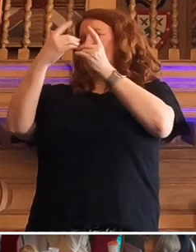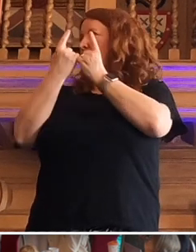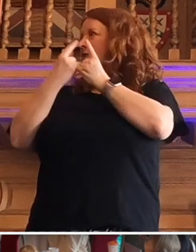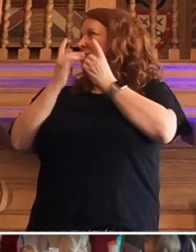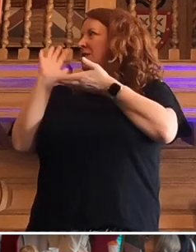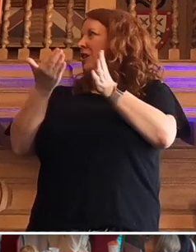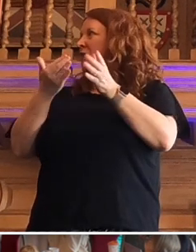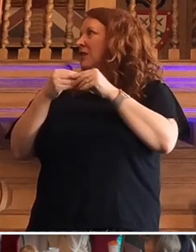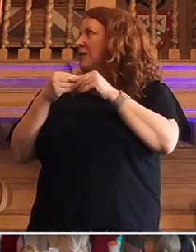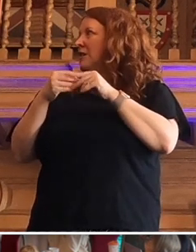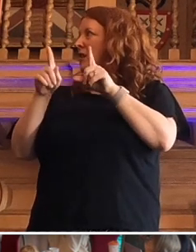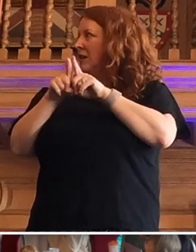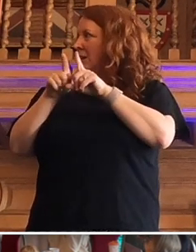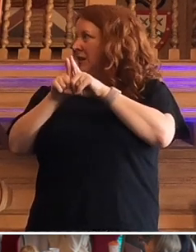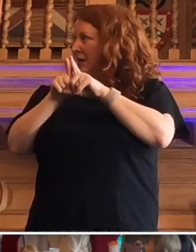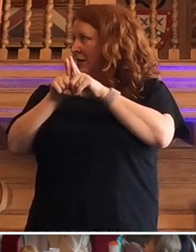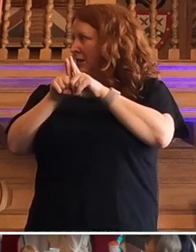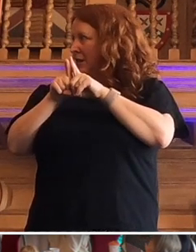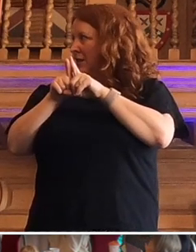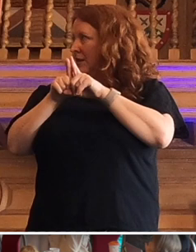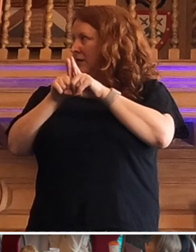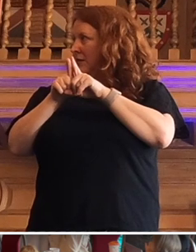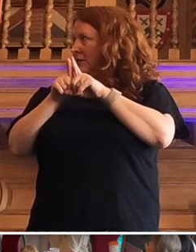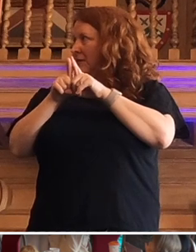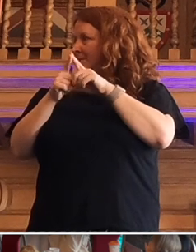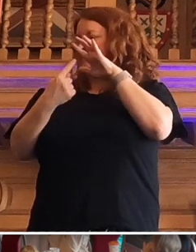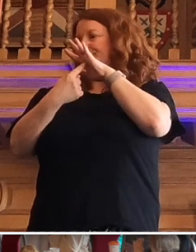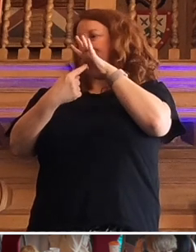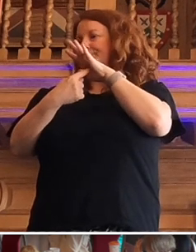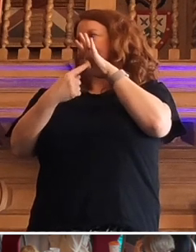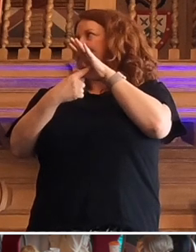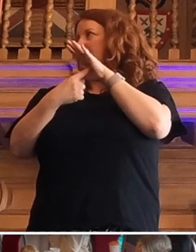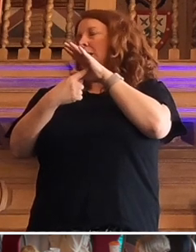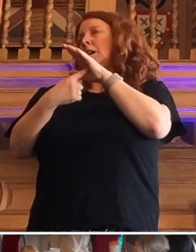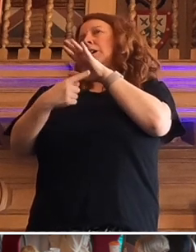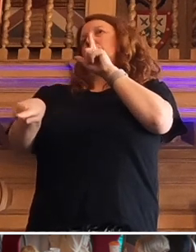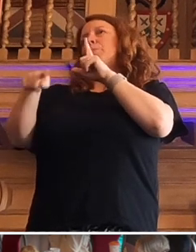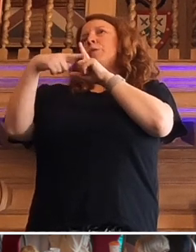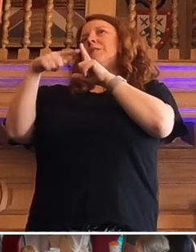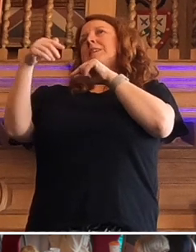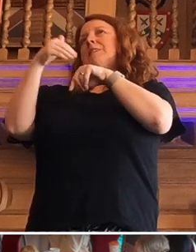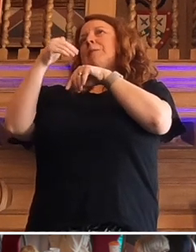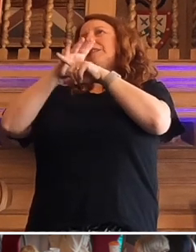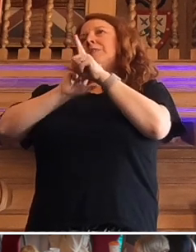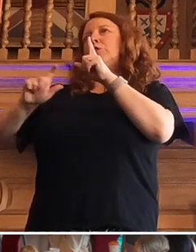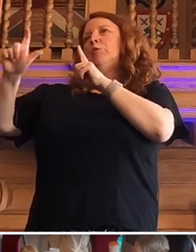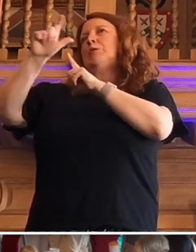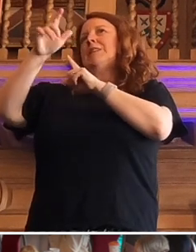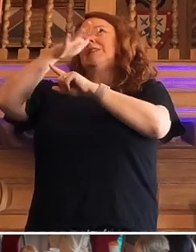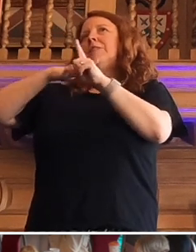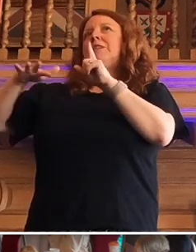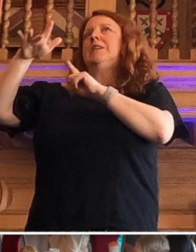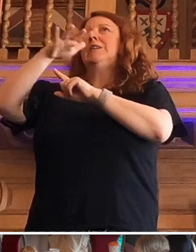and essentially be an anchor institution, have a positive impact on the community and the environment